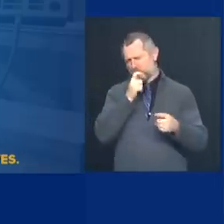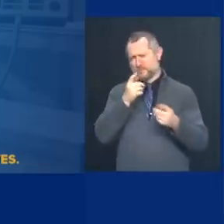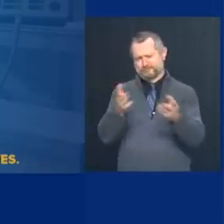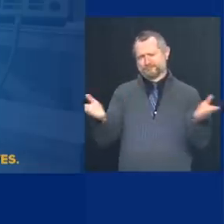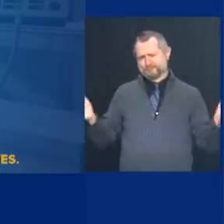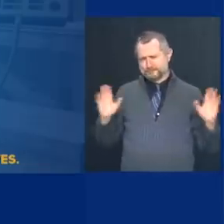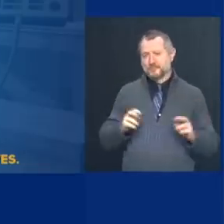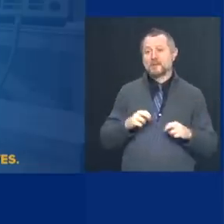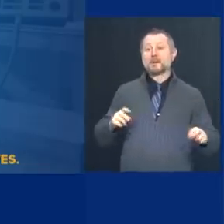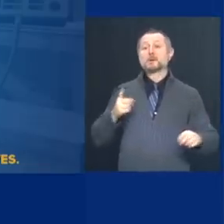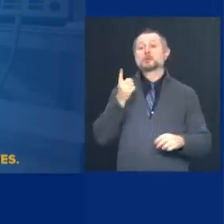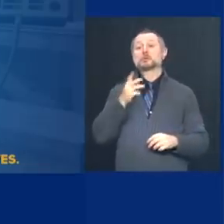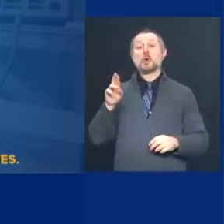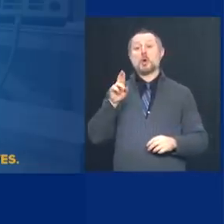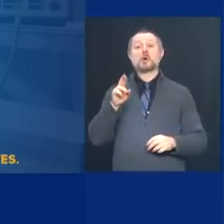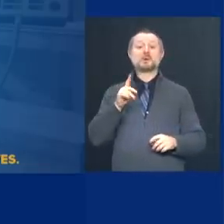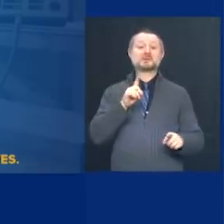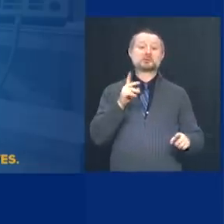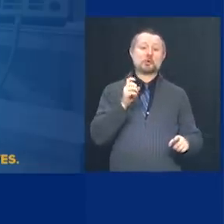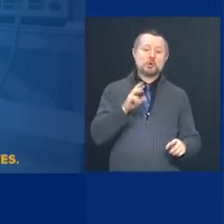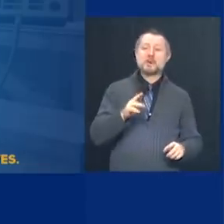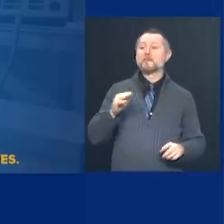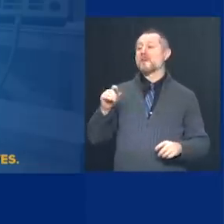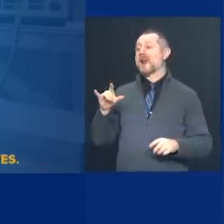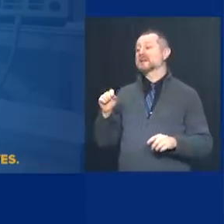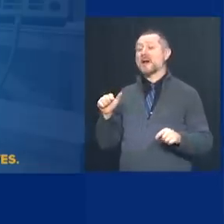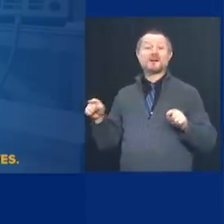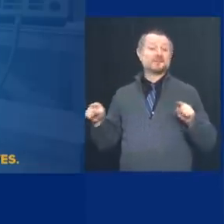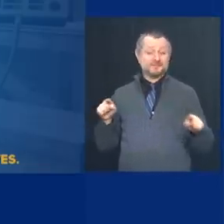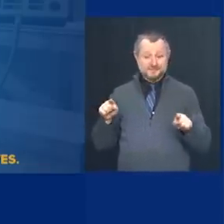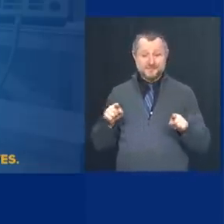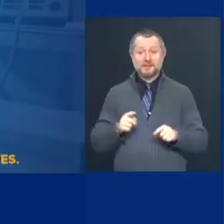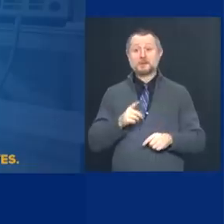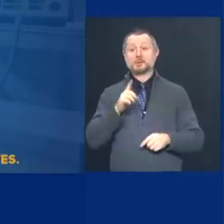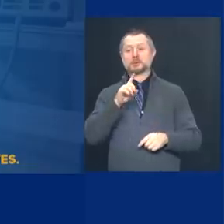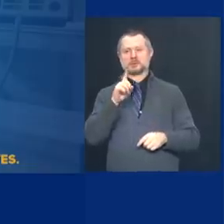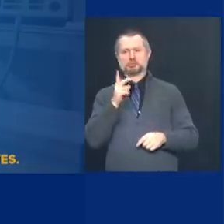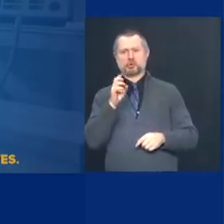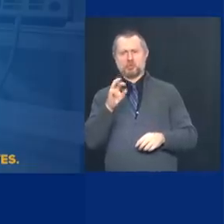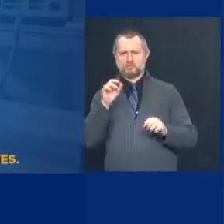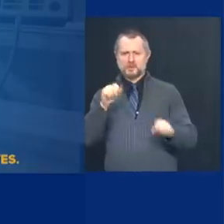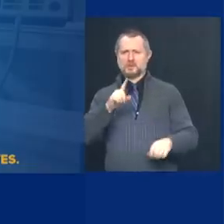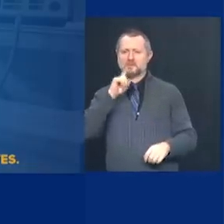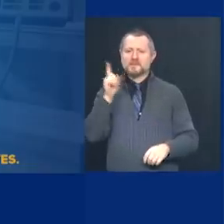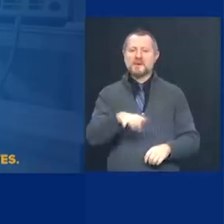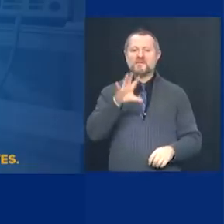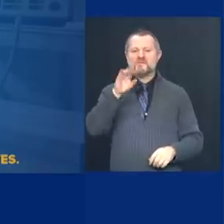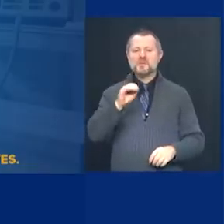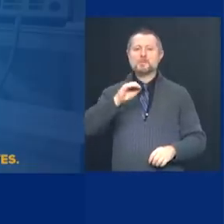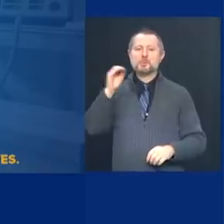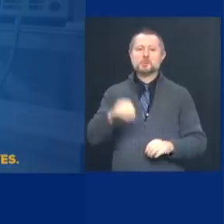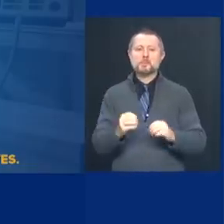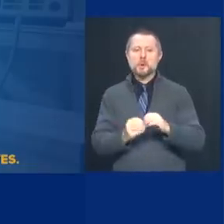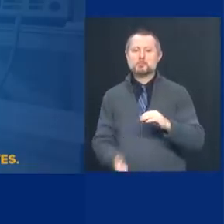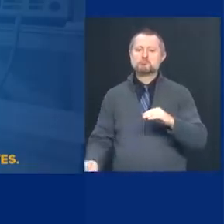you've worked with them. But Dr. Zucker can order a 50% increase in beds, which we've done before.